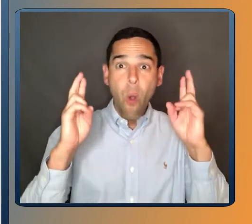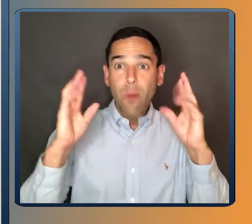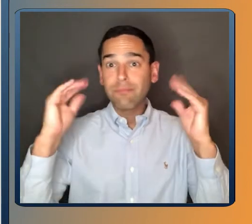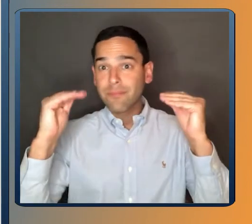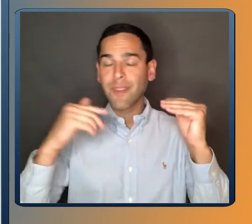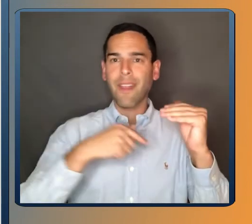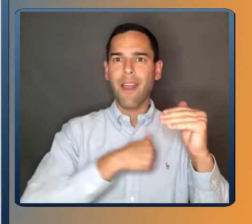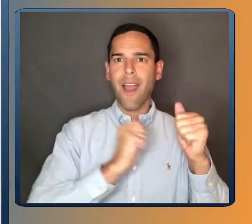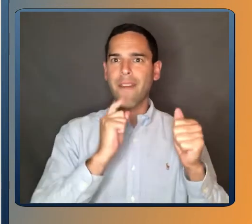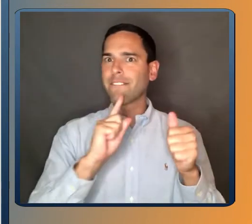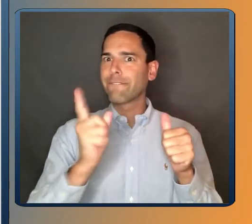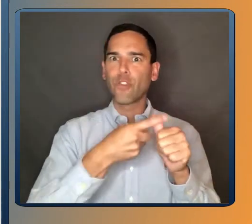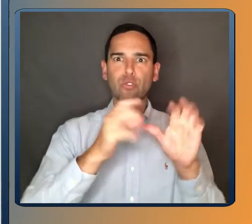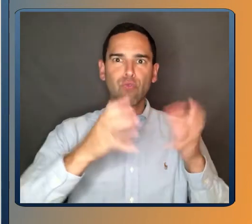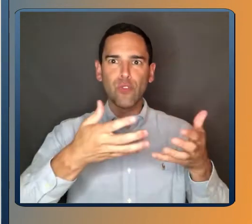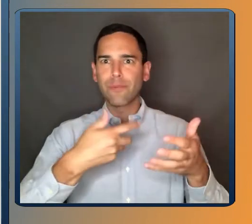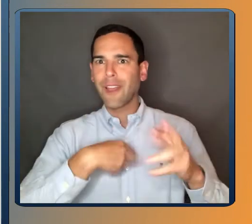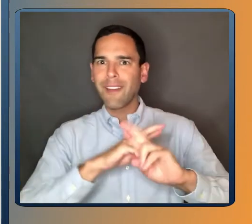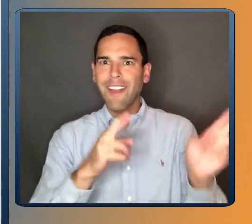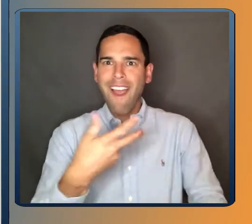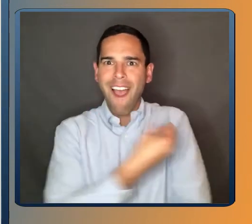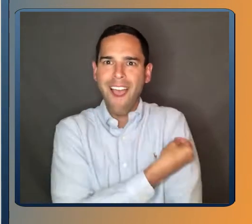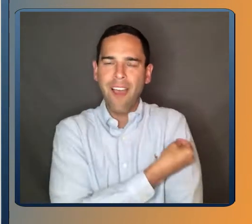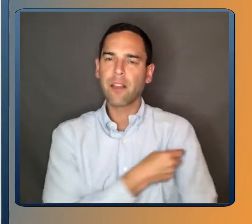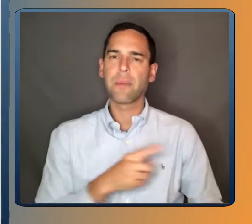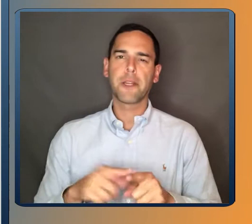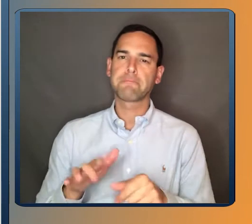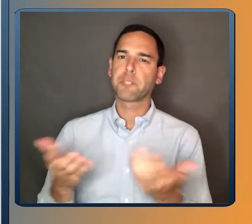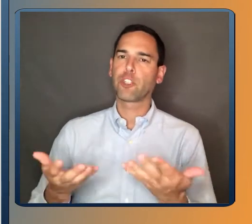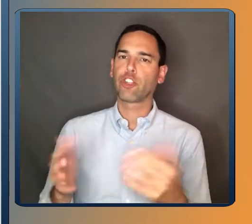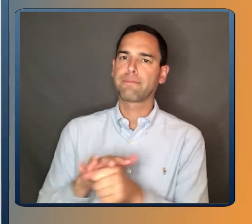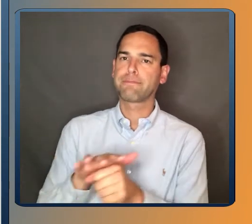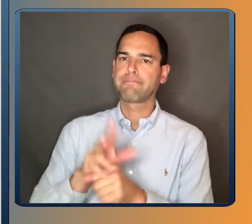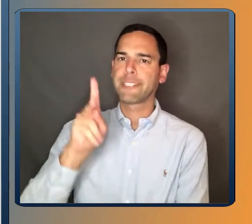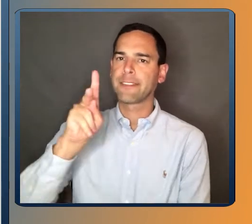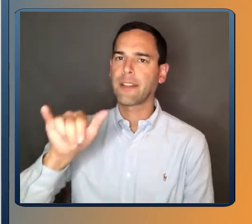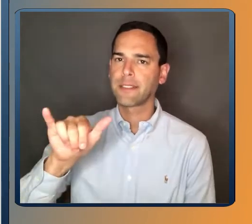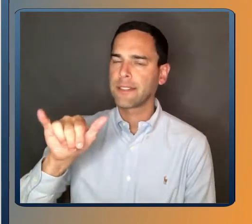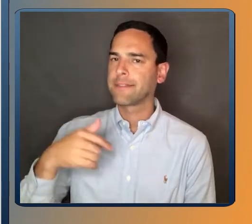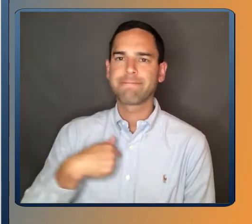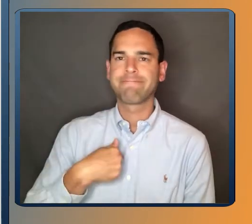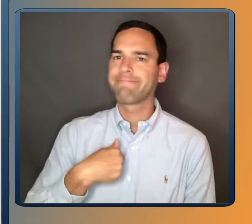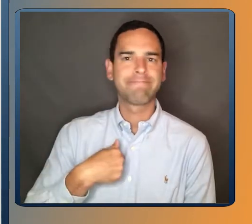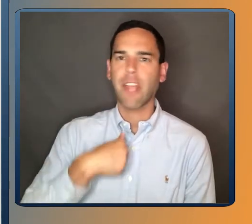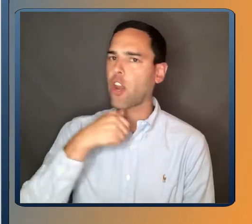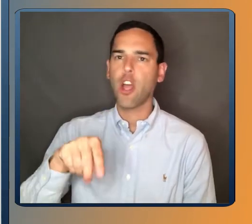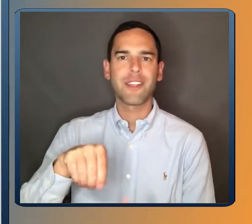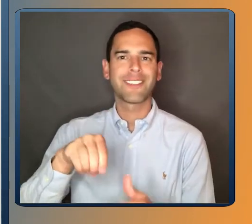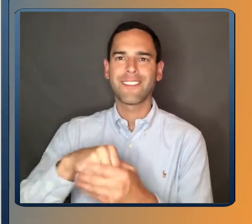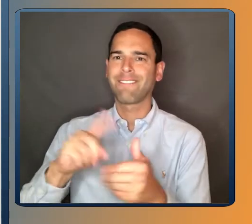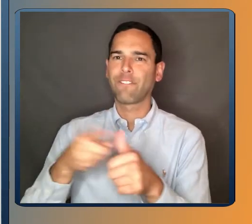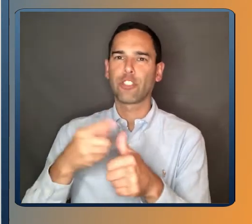wanted me to get the vaccine first. But with the laws in Kentucky at the time, I was